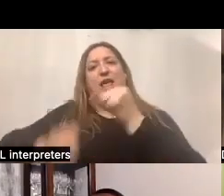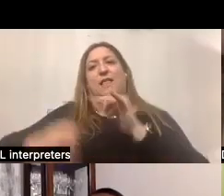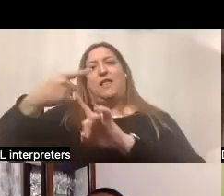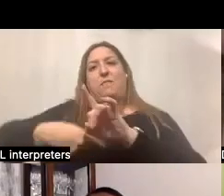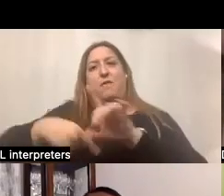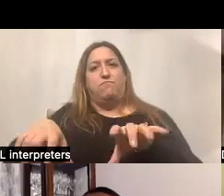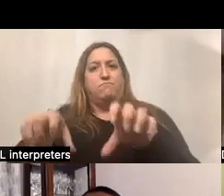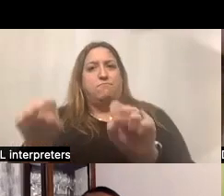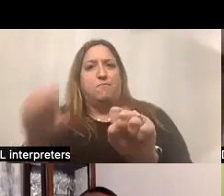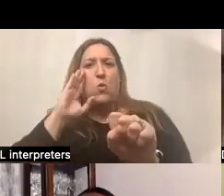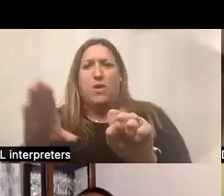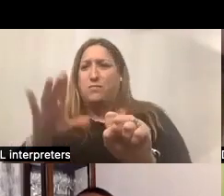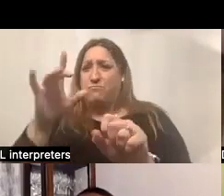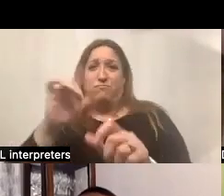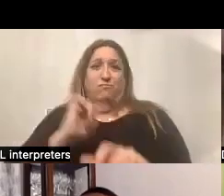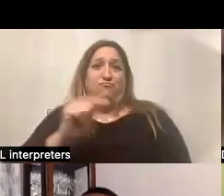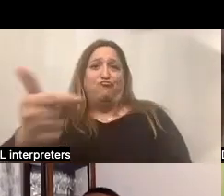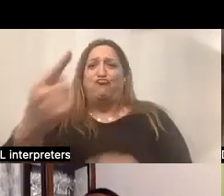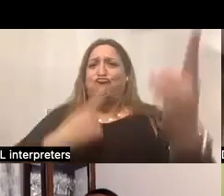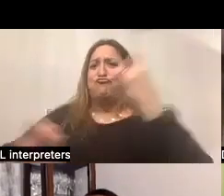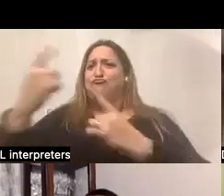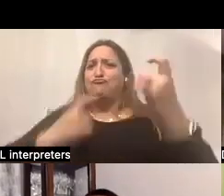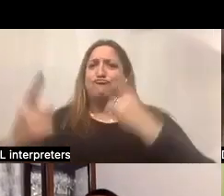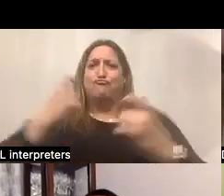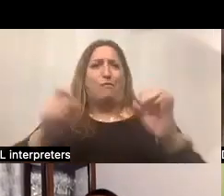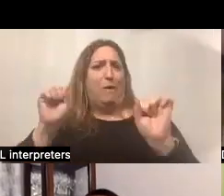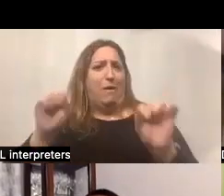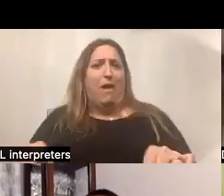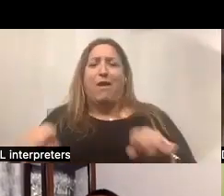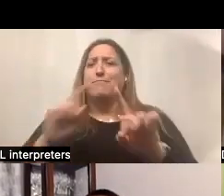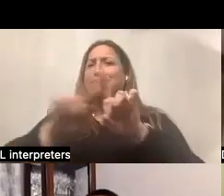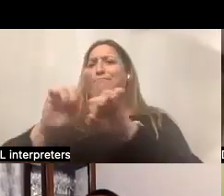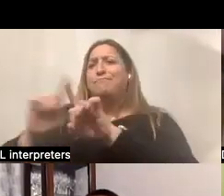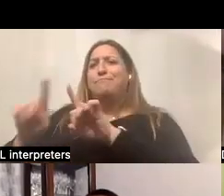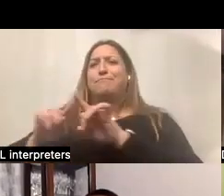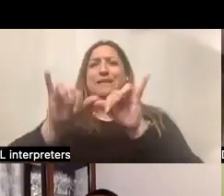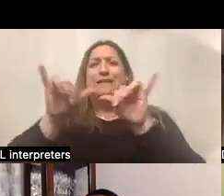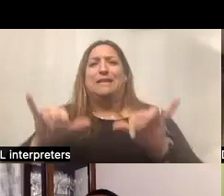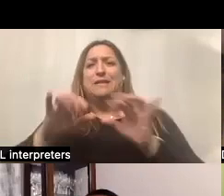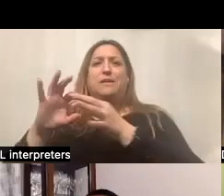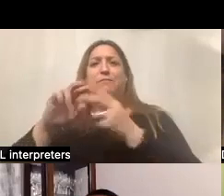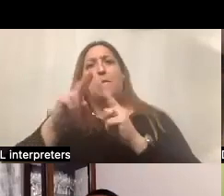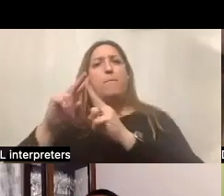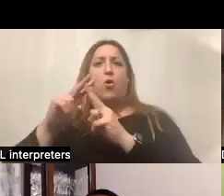totally your turn to ask questions with a variety of system partners on hand.